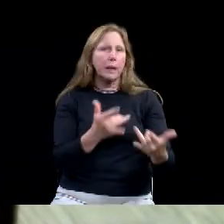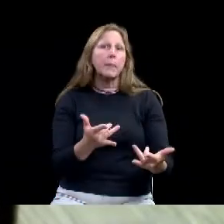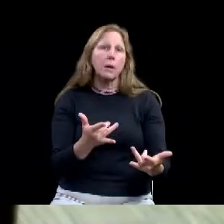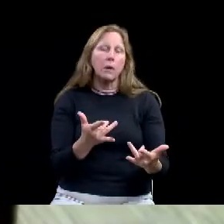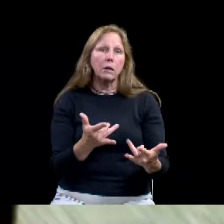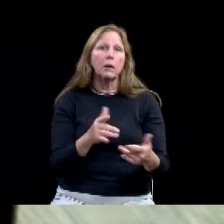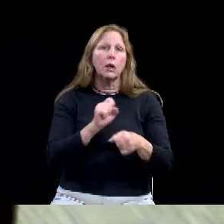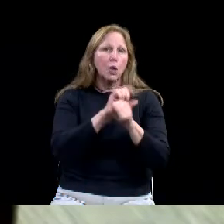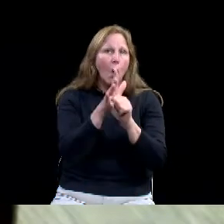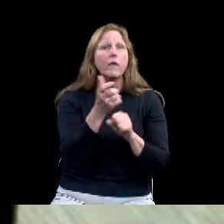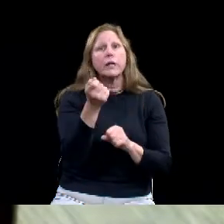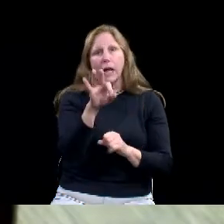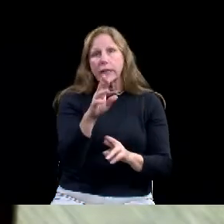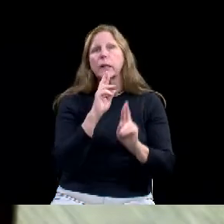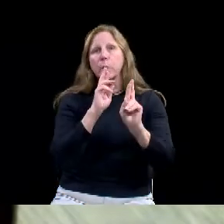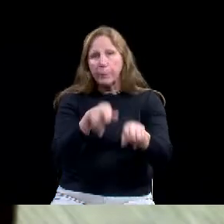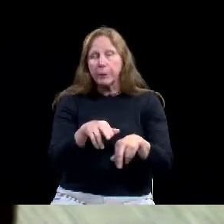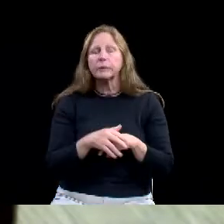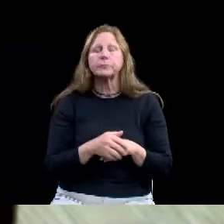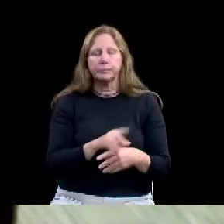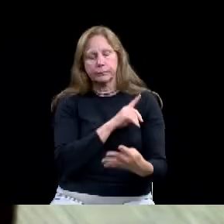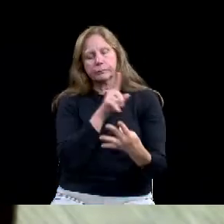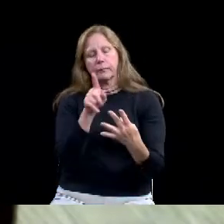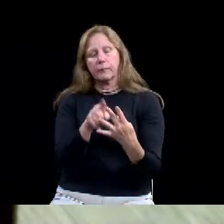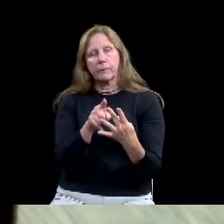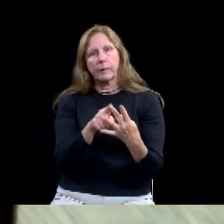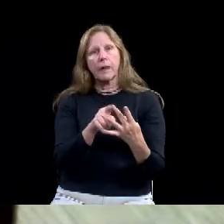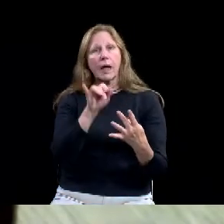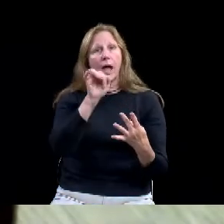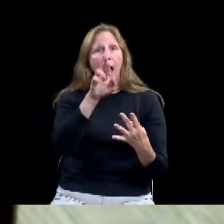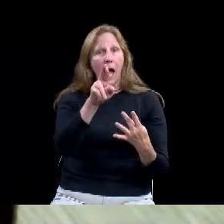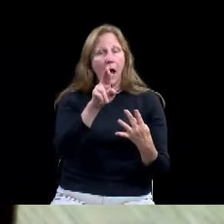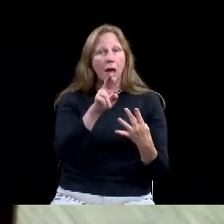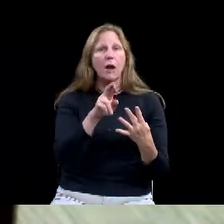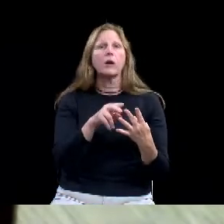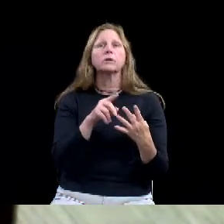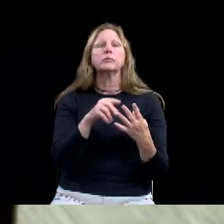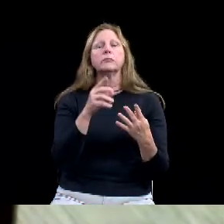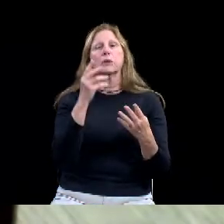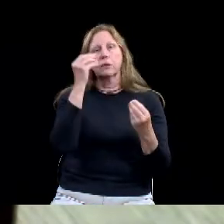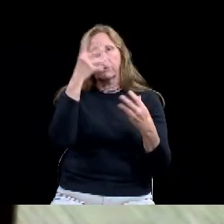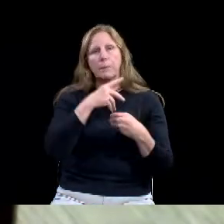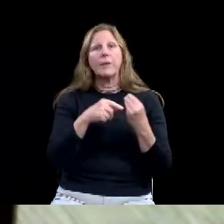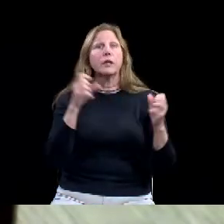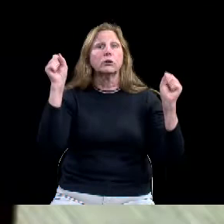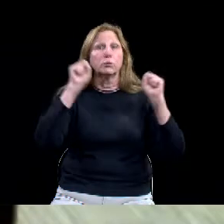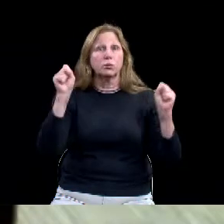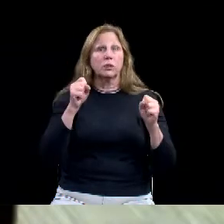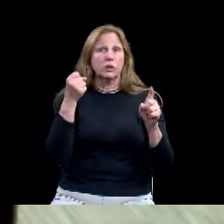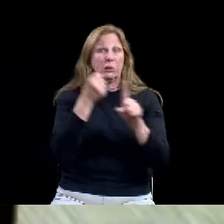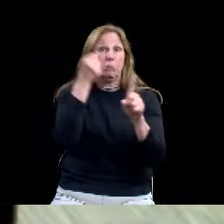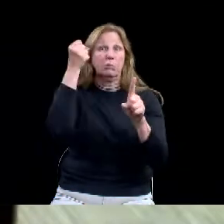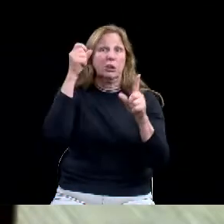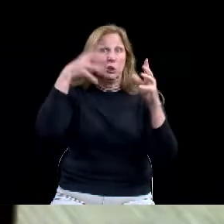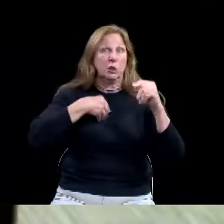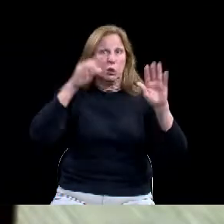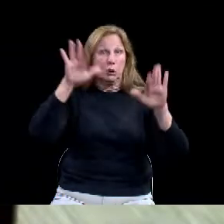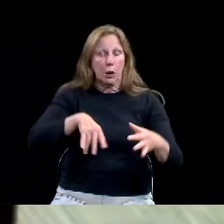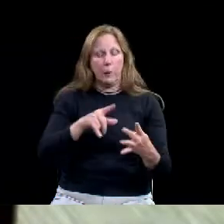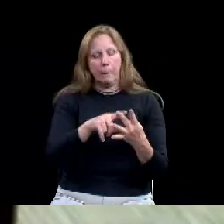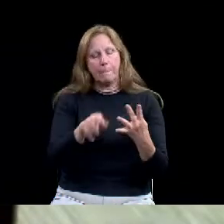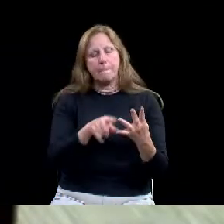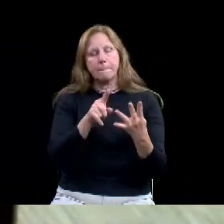recovery efforts, McLennan County Emergency Rental Assistance Program, and lastly are an update on outdoor